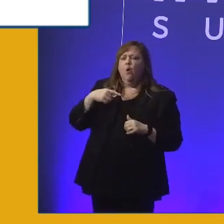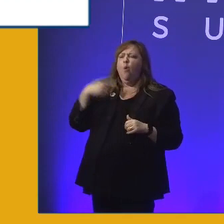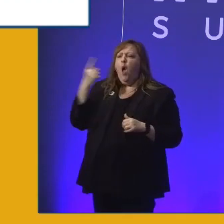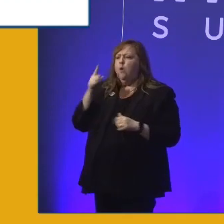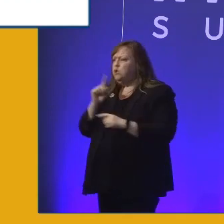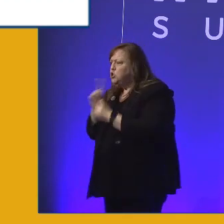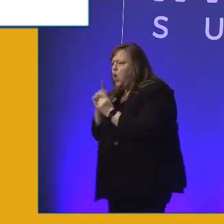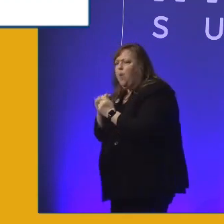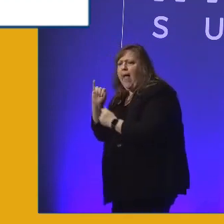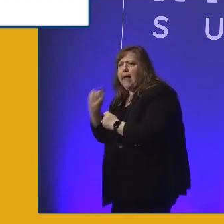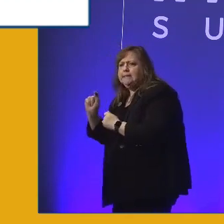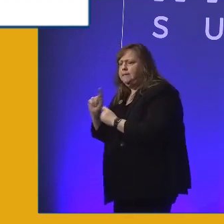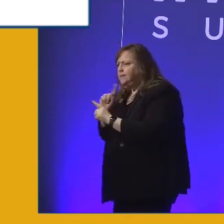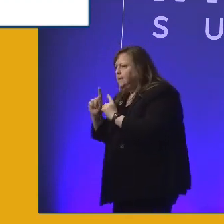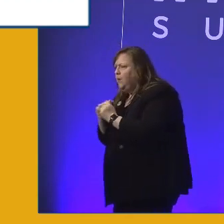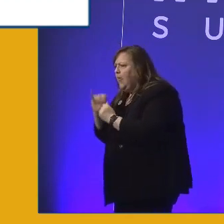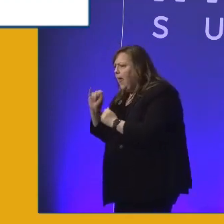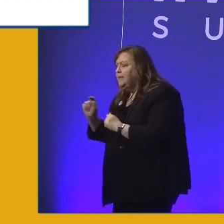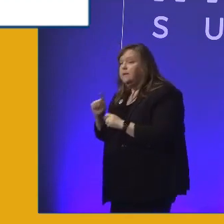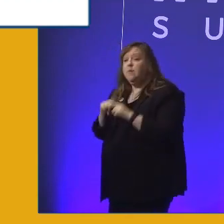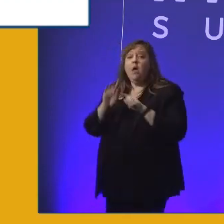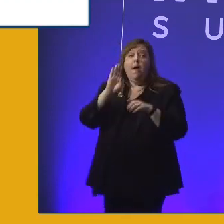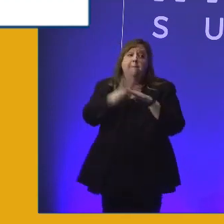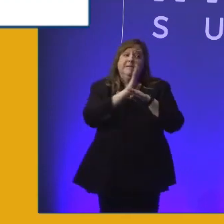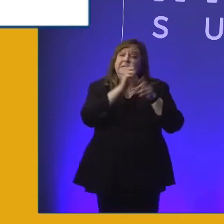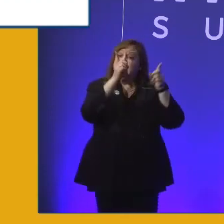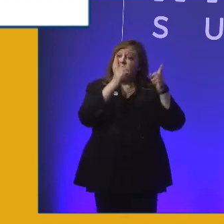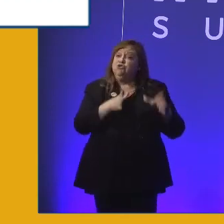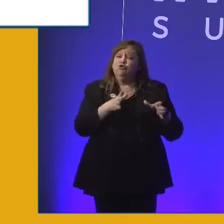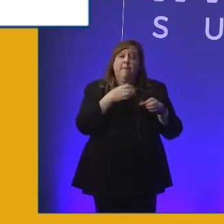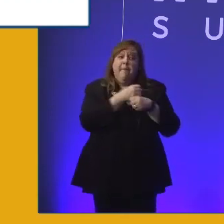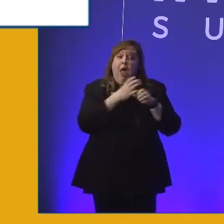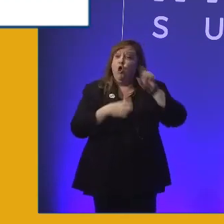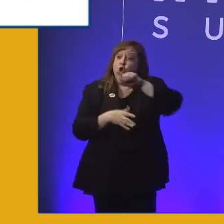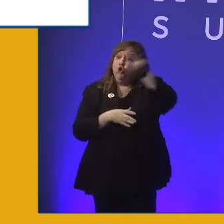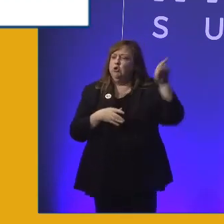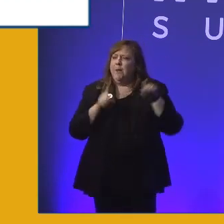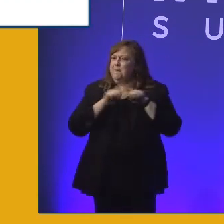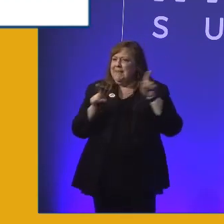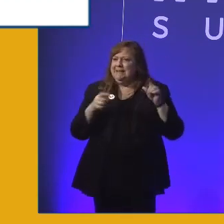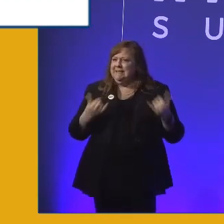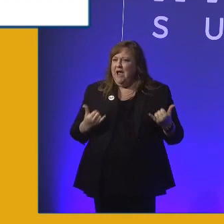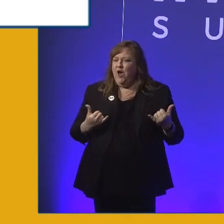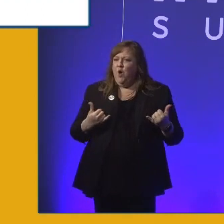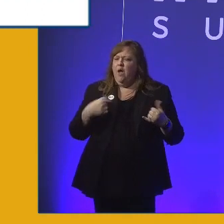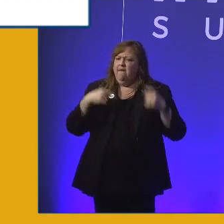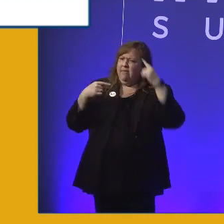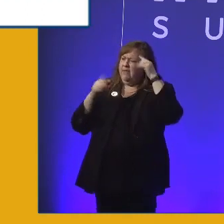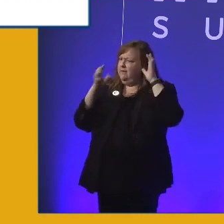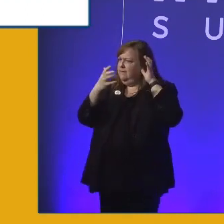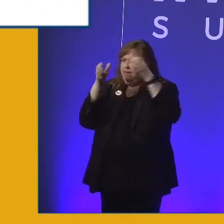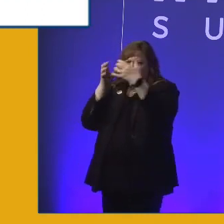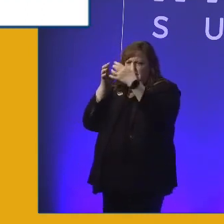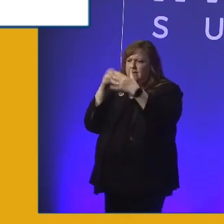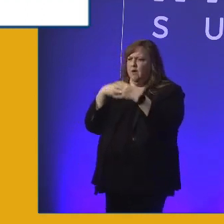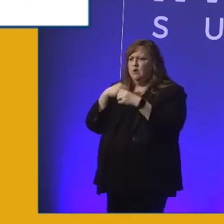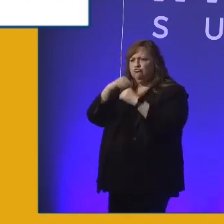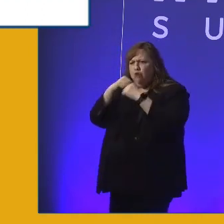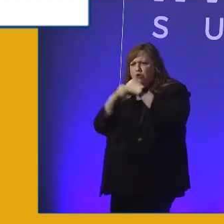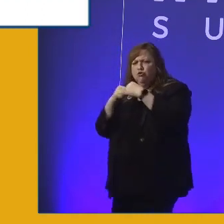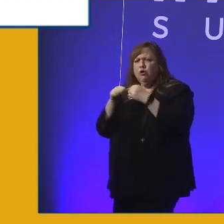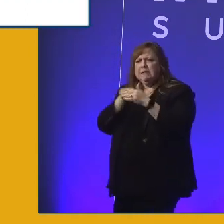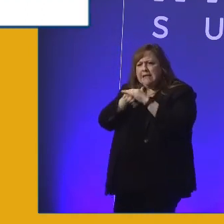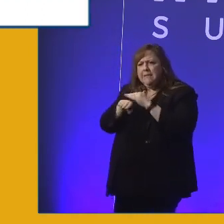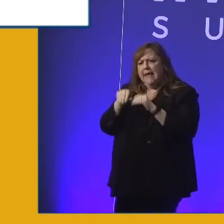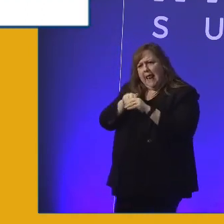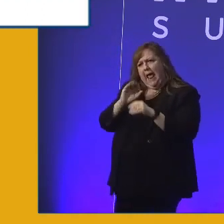IT teams. But the business decision makers across a business are completely different now and we've got to think differently about how we structure accessibility in all of our